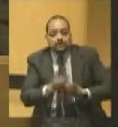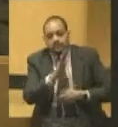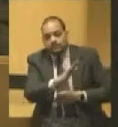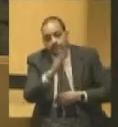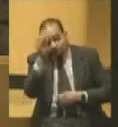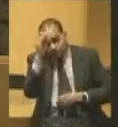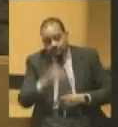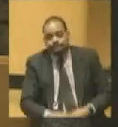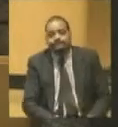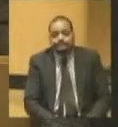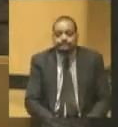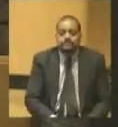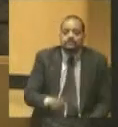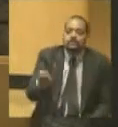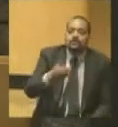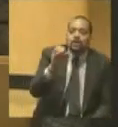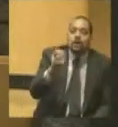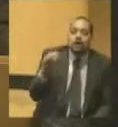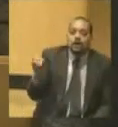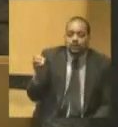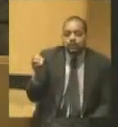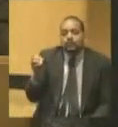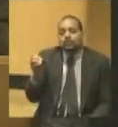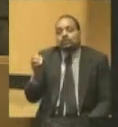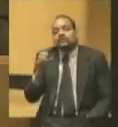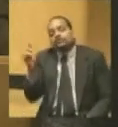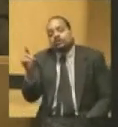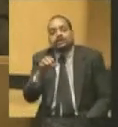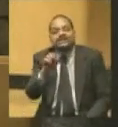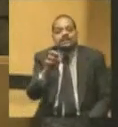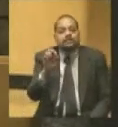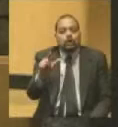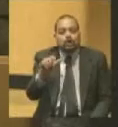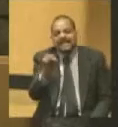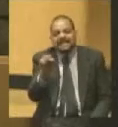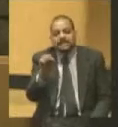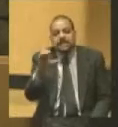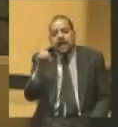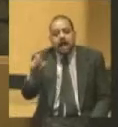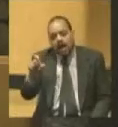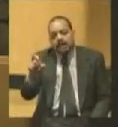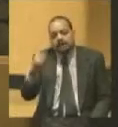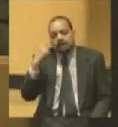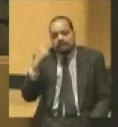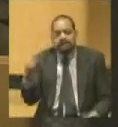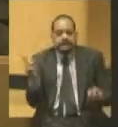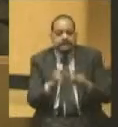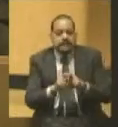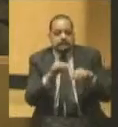Another prominent Ohio Democrat, Samuel S. Cox, who I think was on the same platform